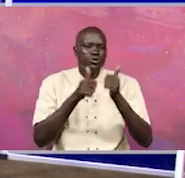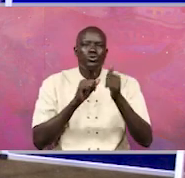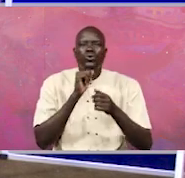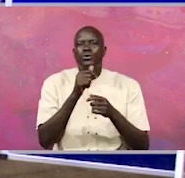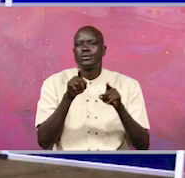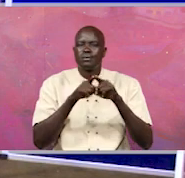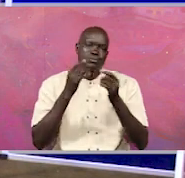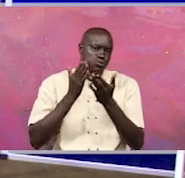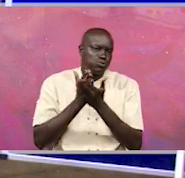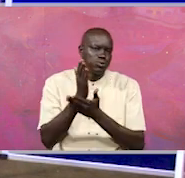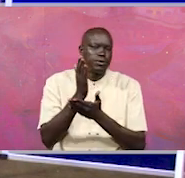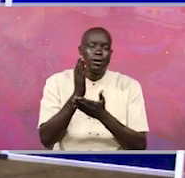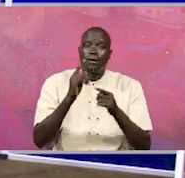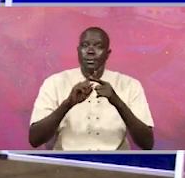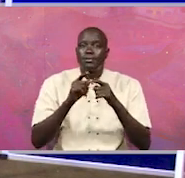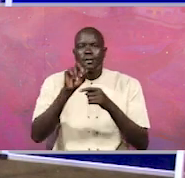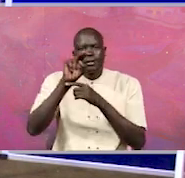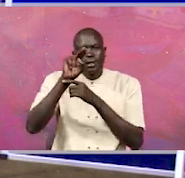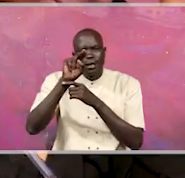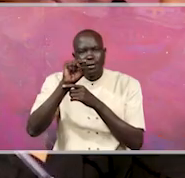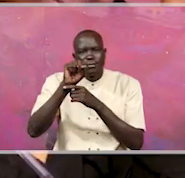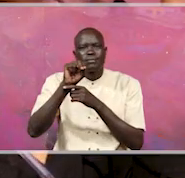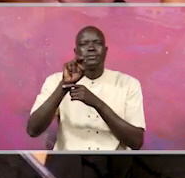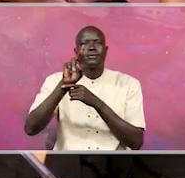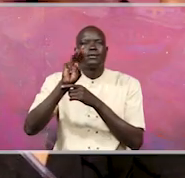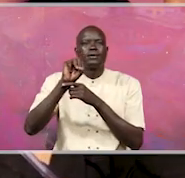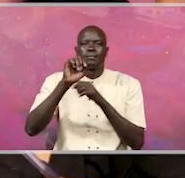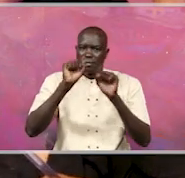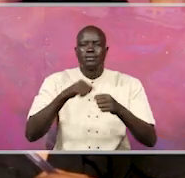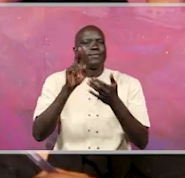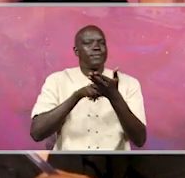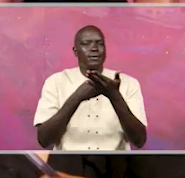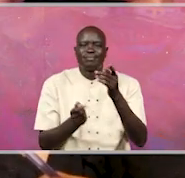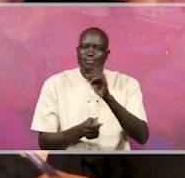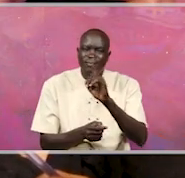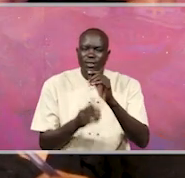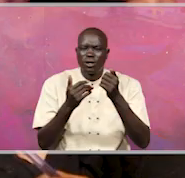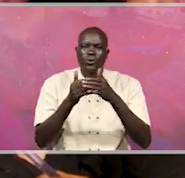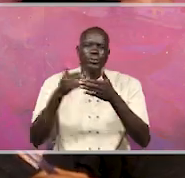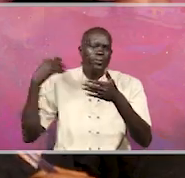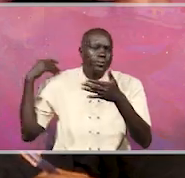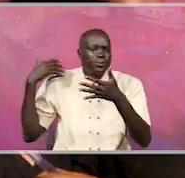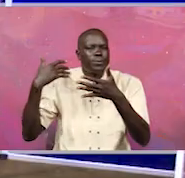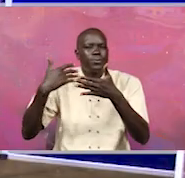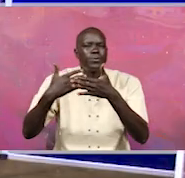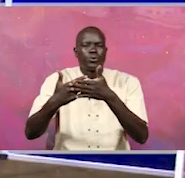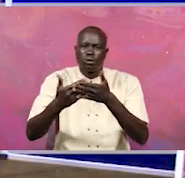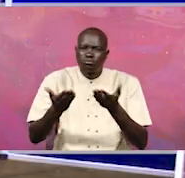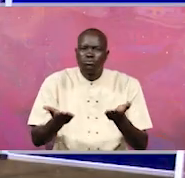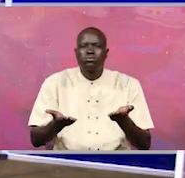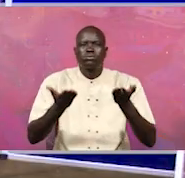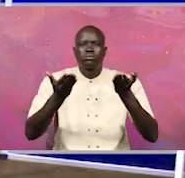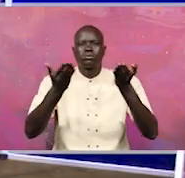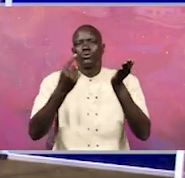se true, that NRM has failed. How far have we brought this country to almost